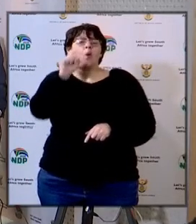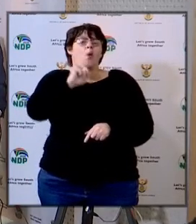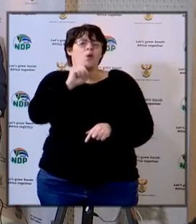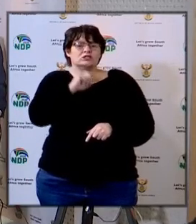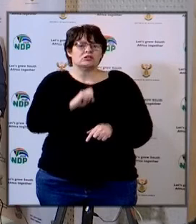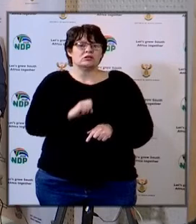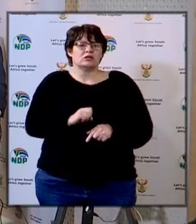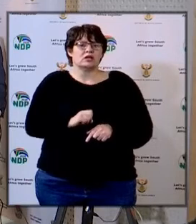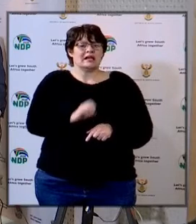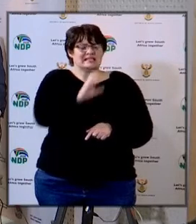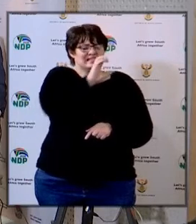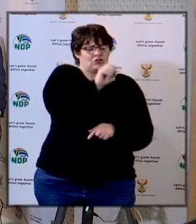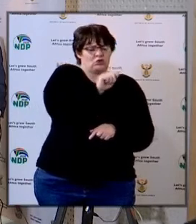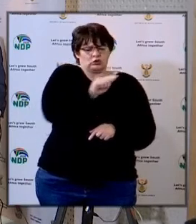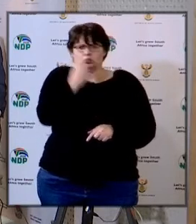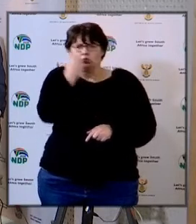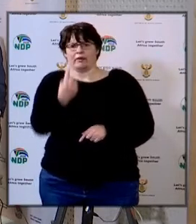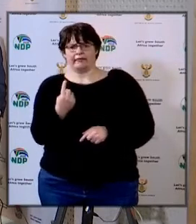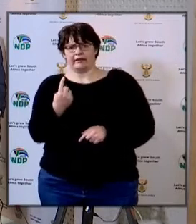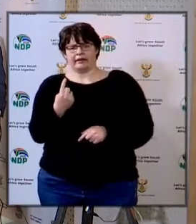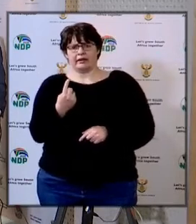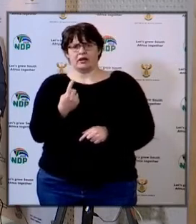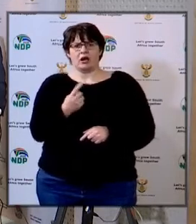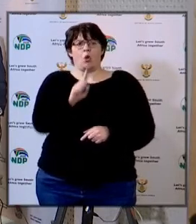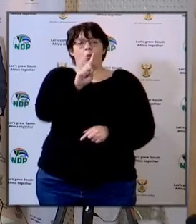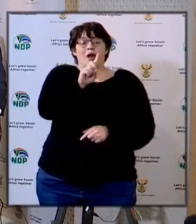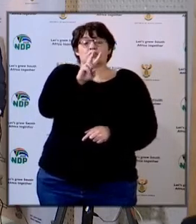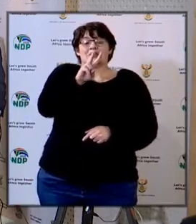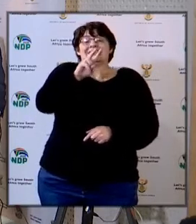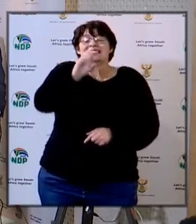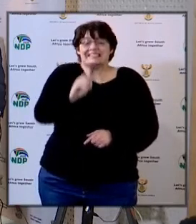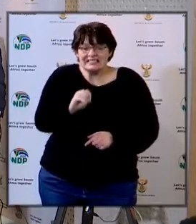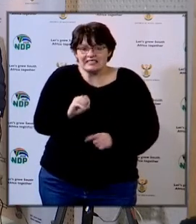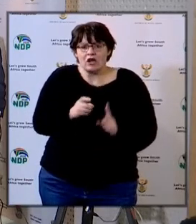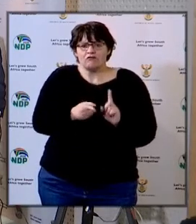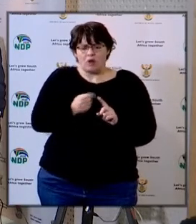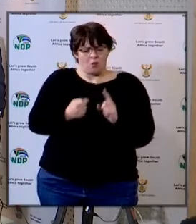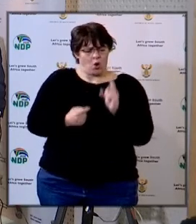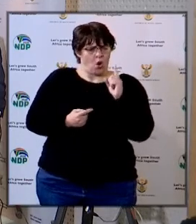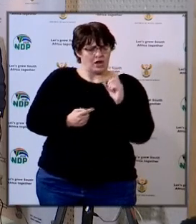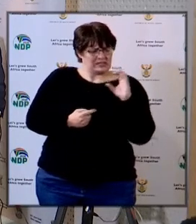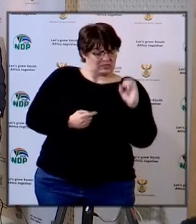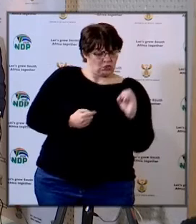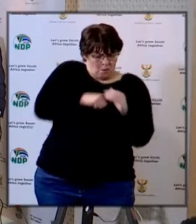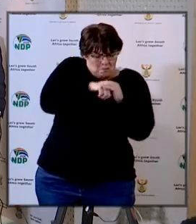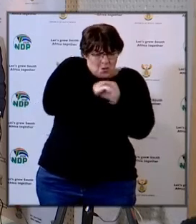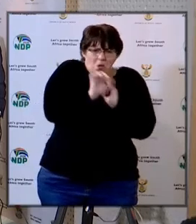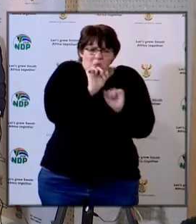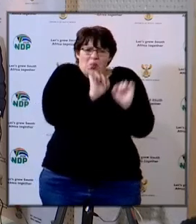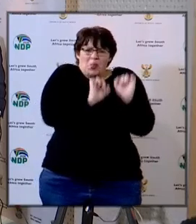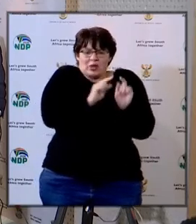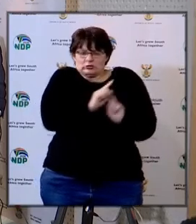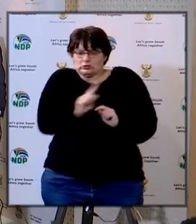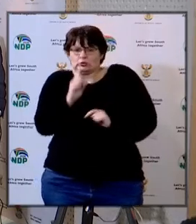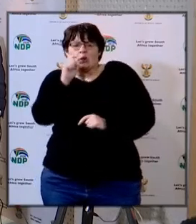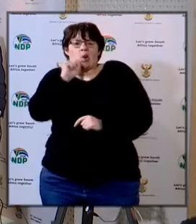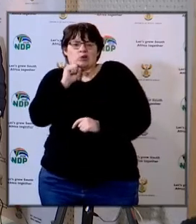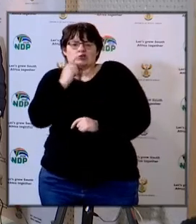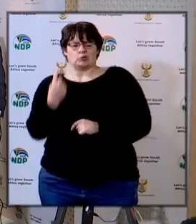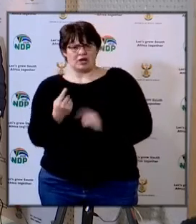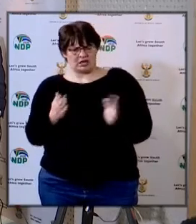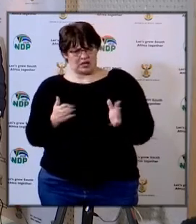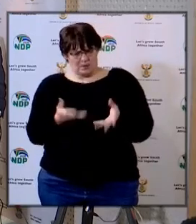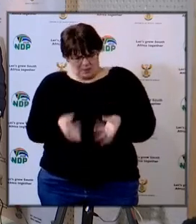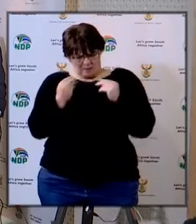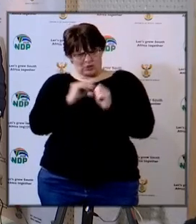0 to 1 years old almost 120 children from 0 to 1 years who have contracted the virus in the Western